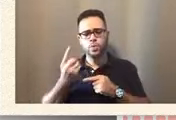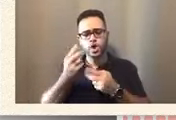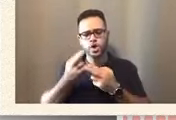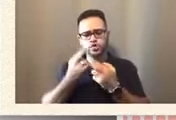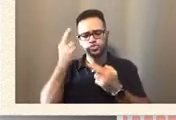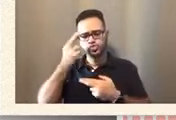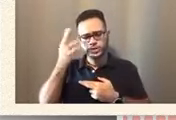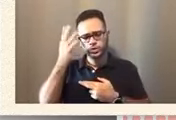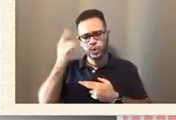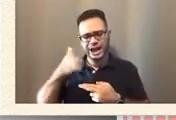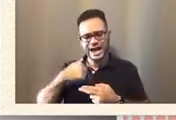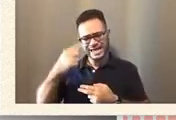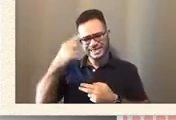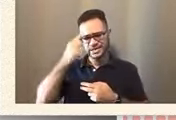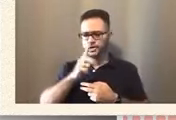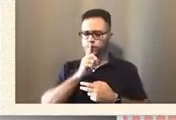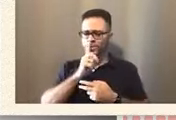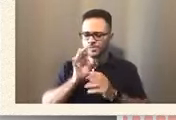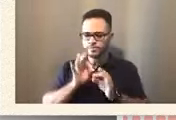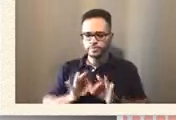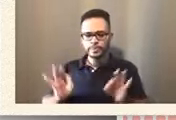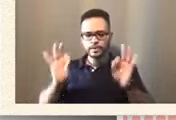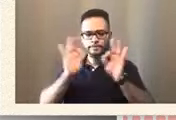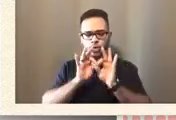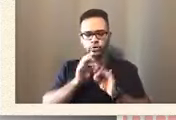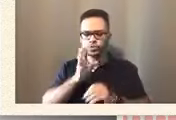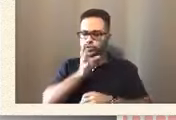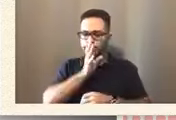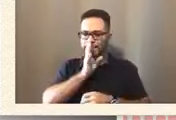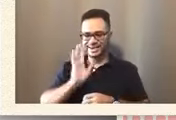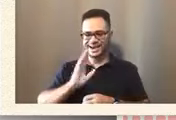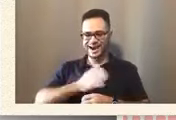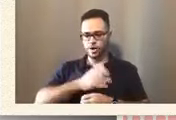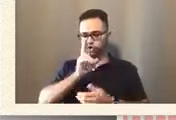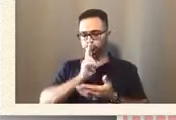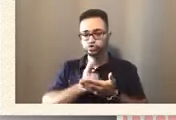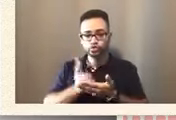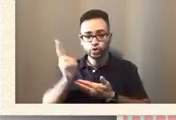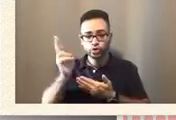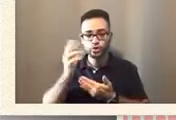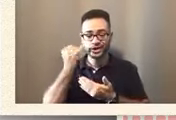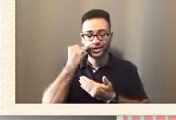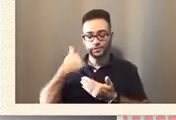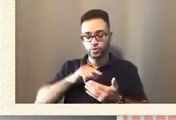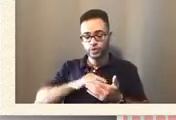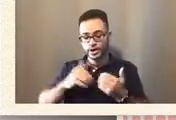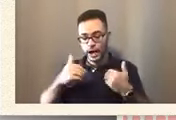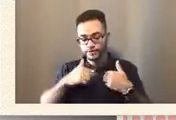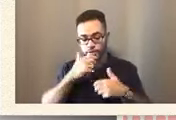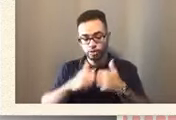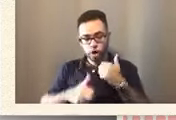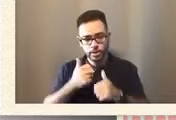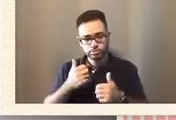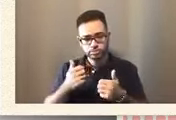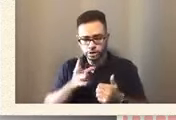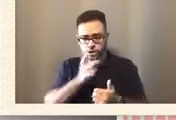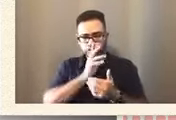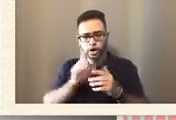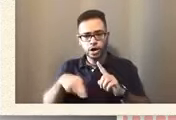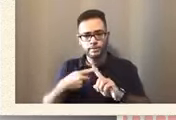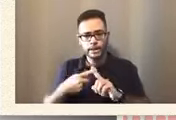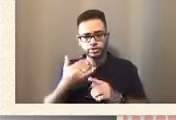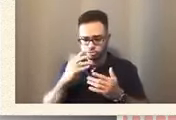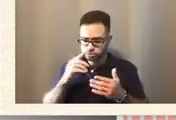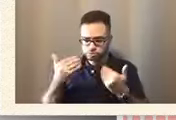us to speak our truth. And if we having an issue, let's talk about it. Let's, let's get it out there. Call